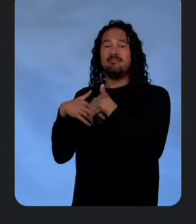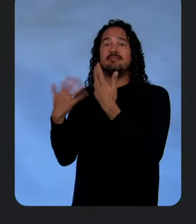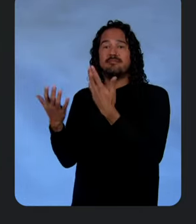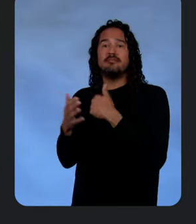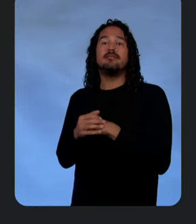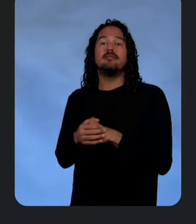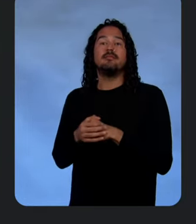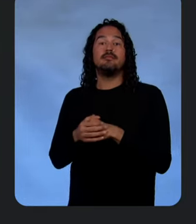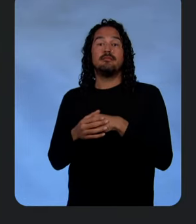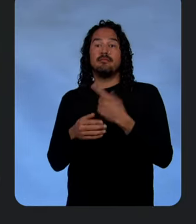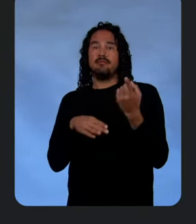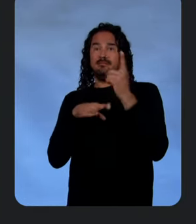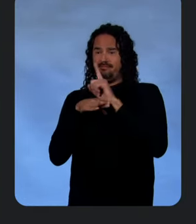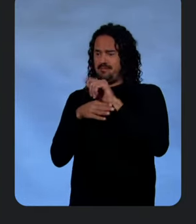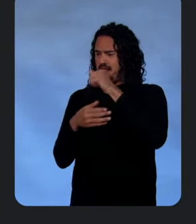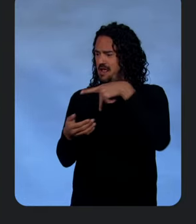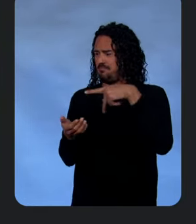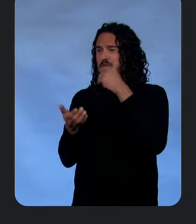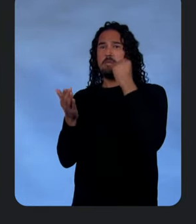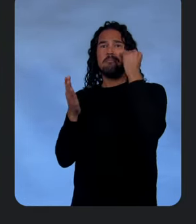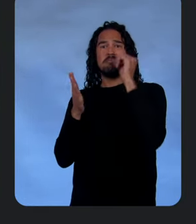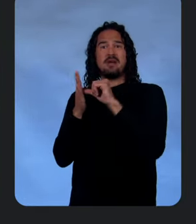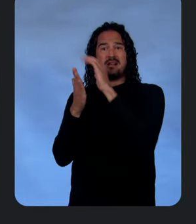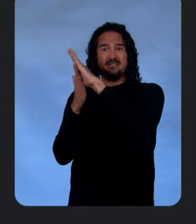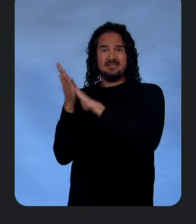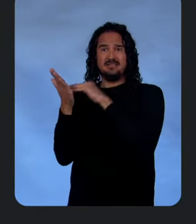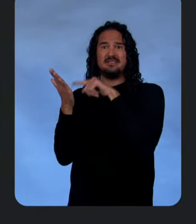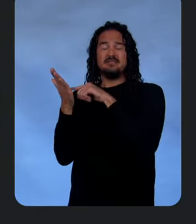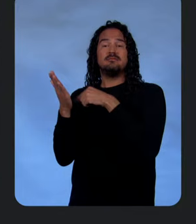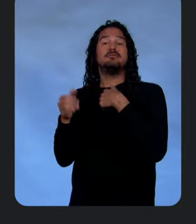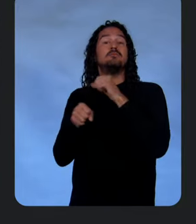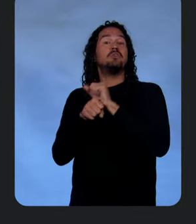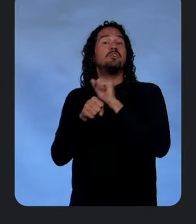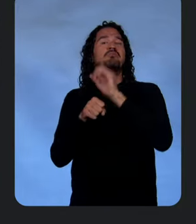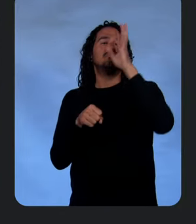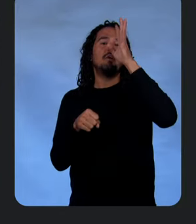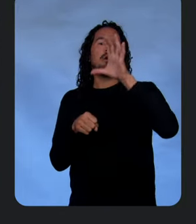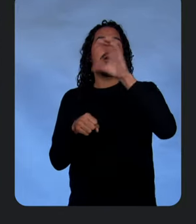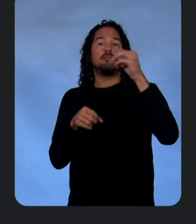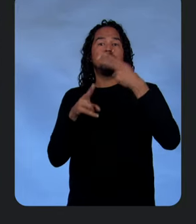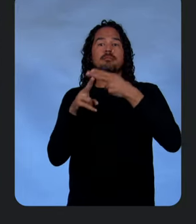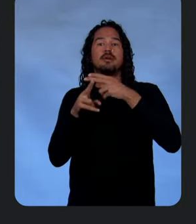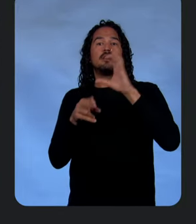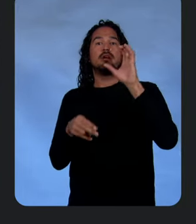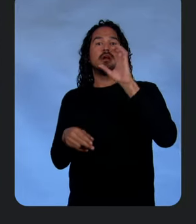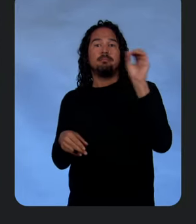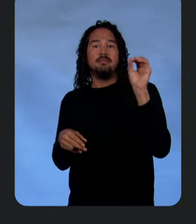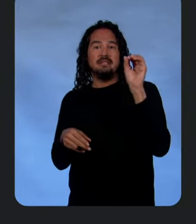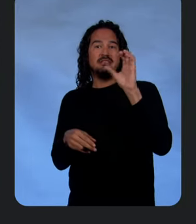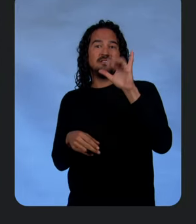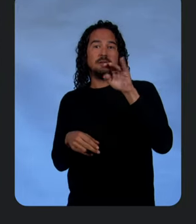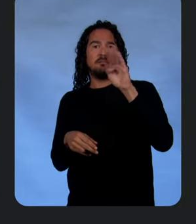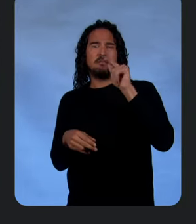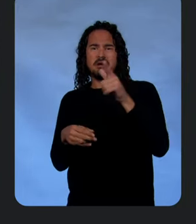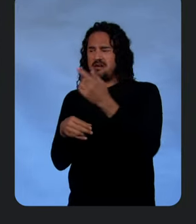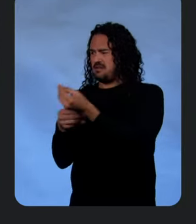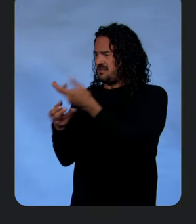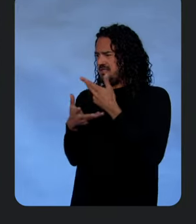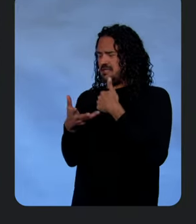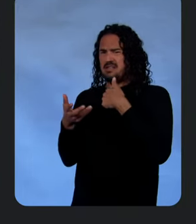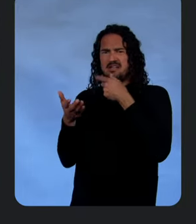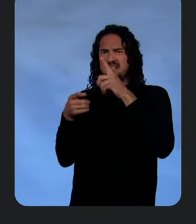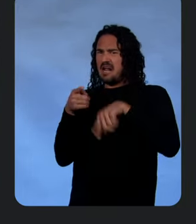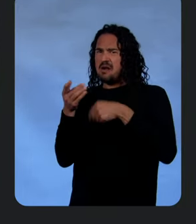at our application page because we're working for Symbol Shops and something's definitely wrong. So, I can't buy clothes. I can't buy